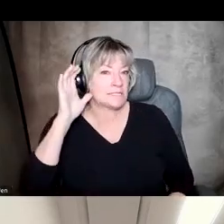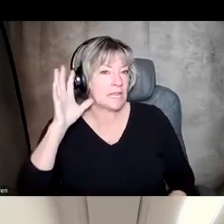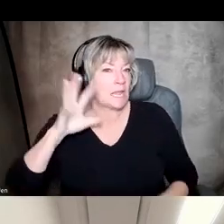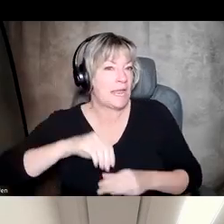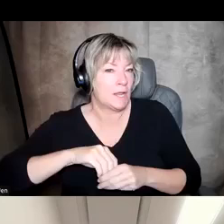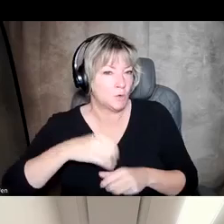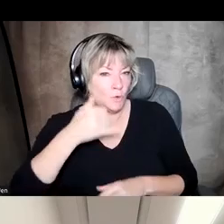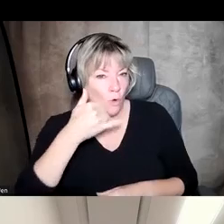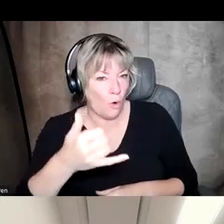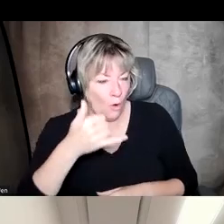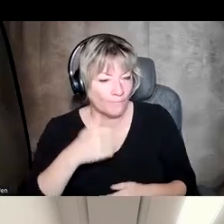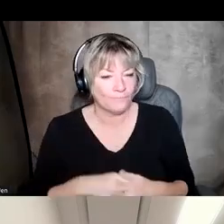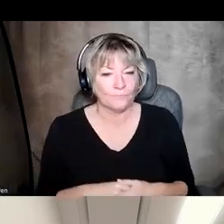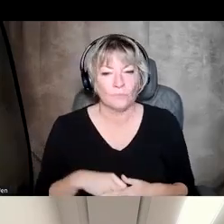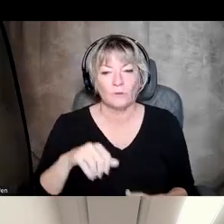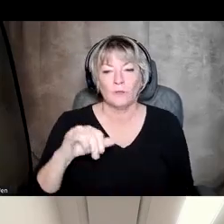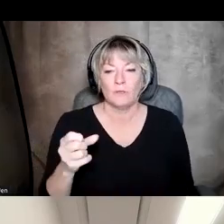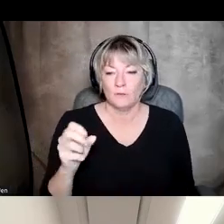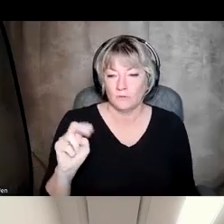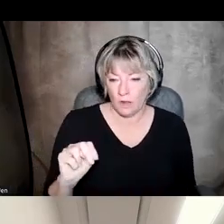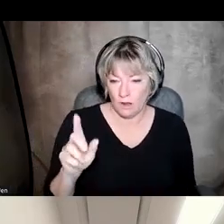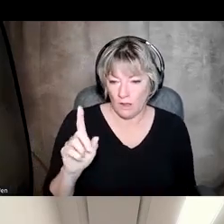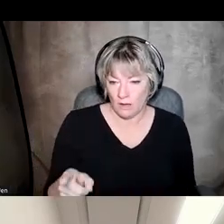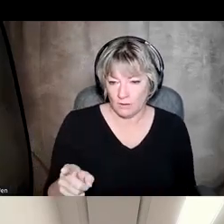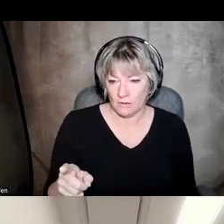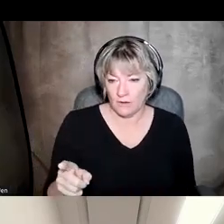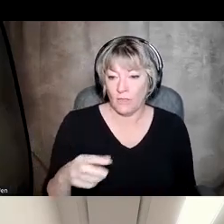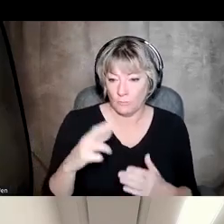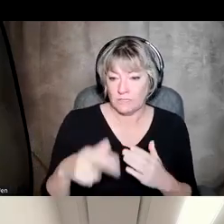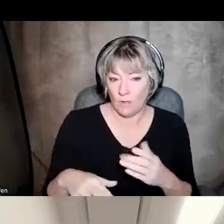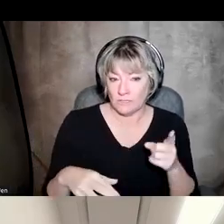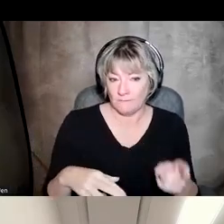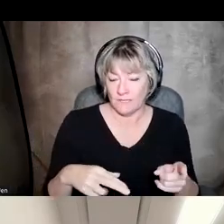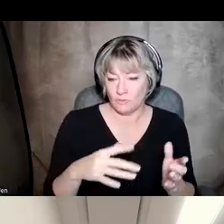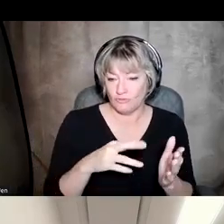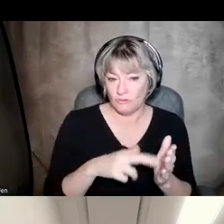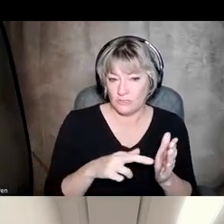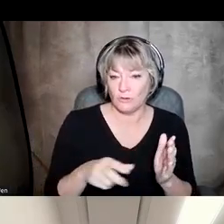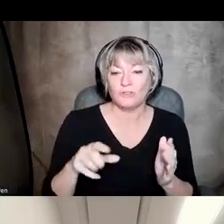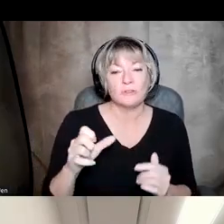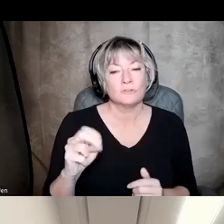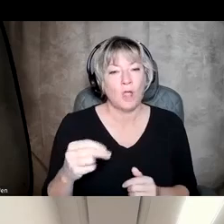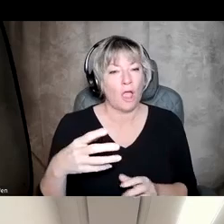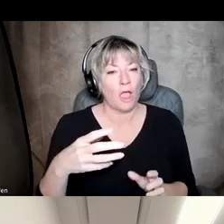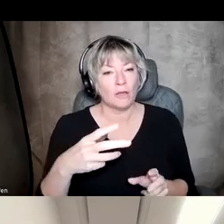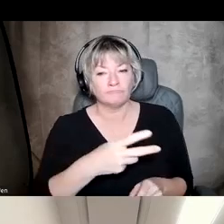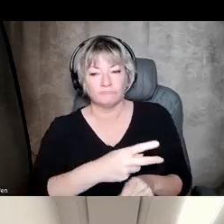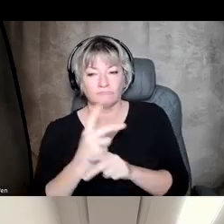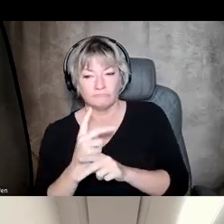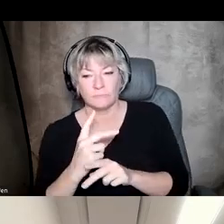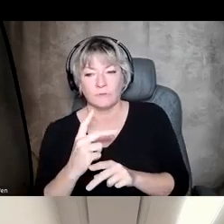calls. And John took the results of this study and used it to move